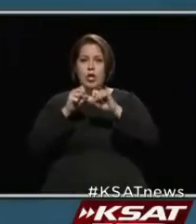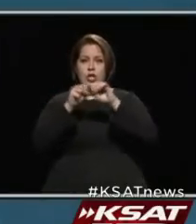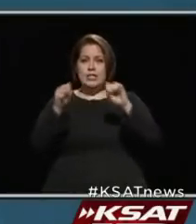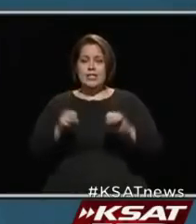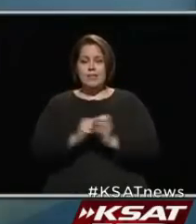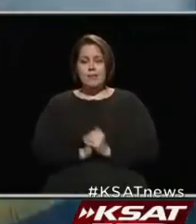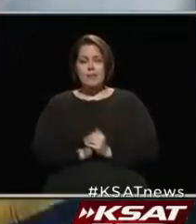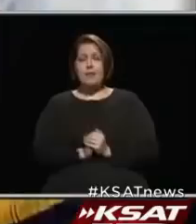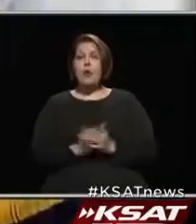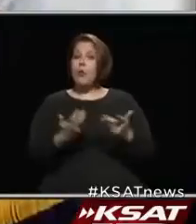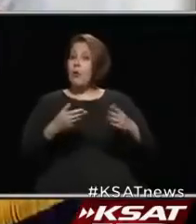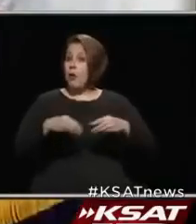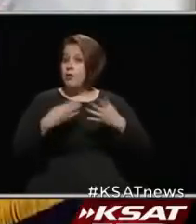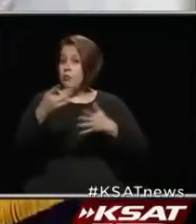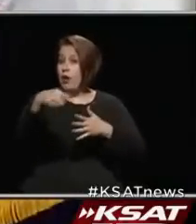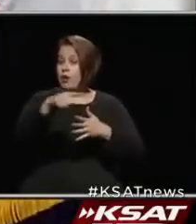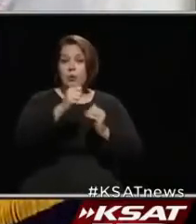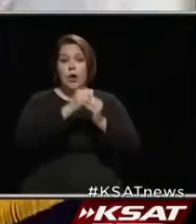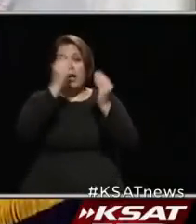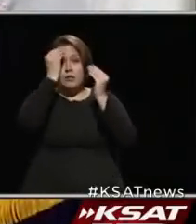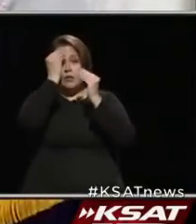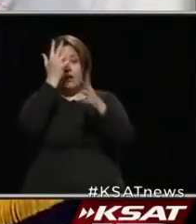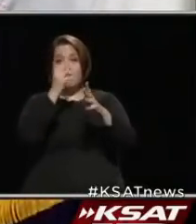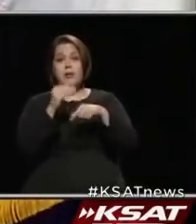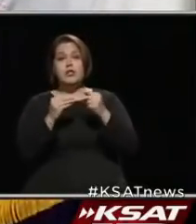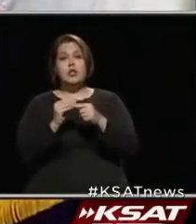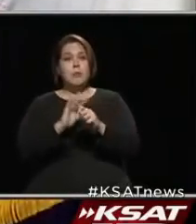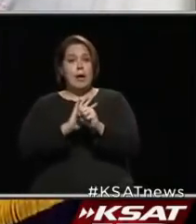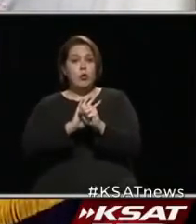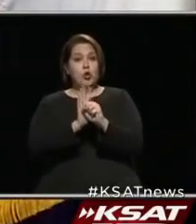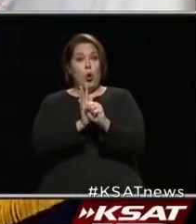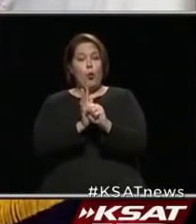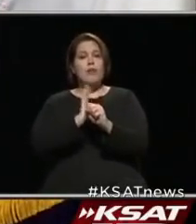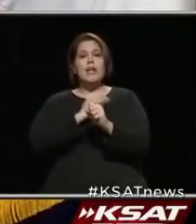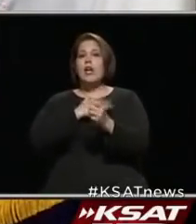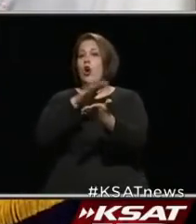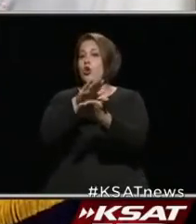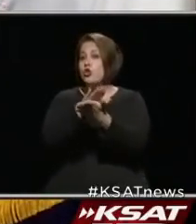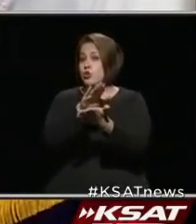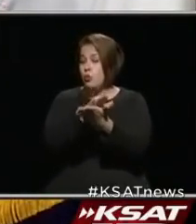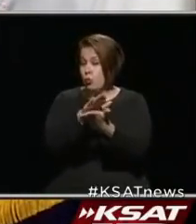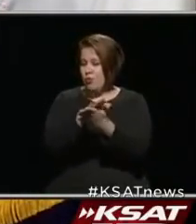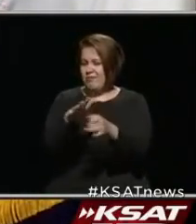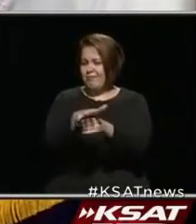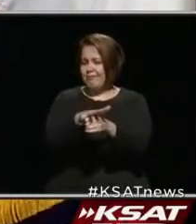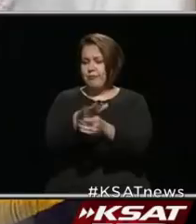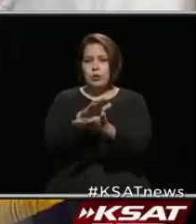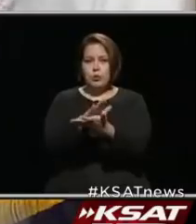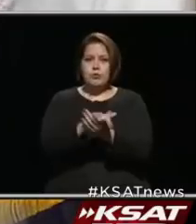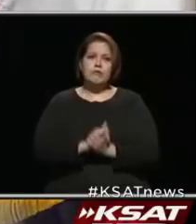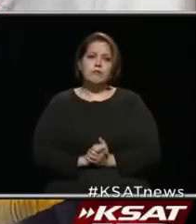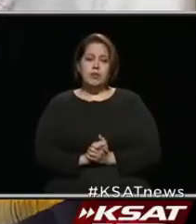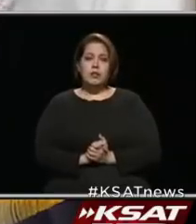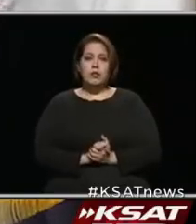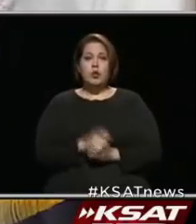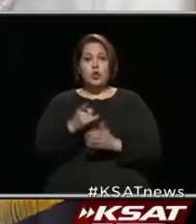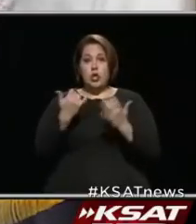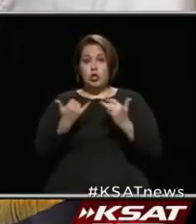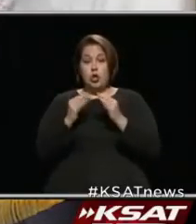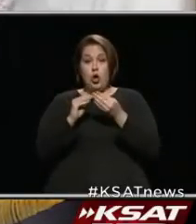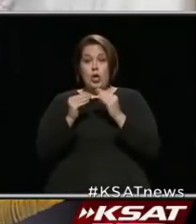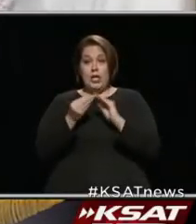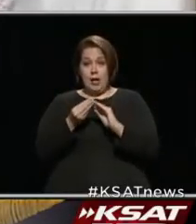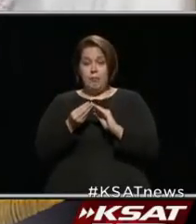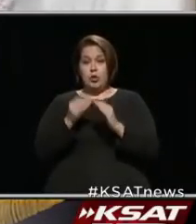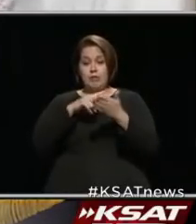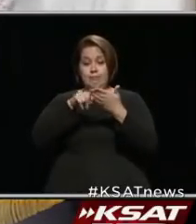We do want to provide you with an update on COVID-19 in our schools, area schools. So here are the current numbers that